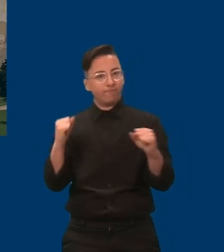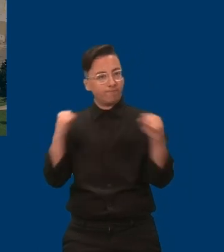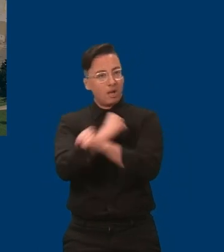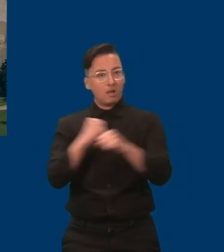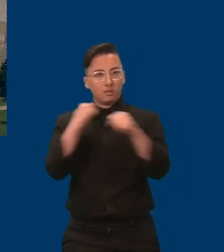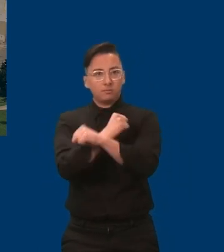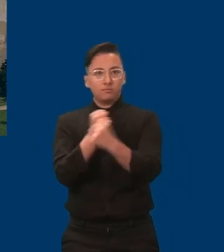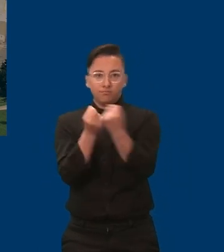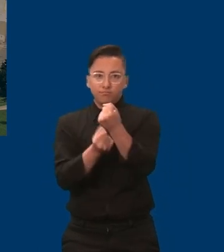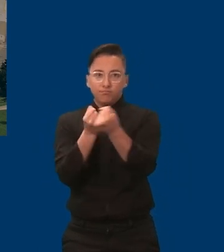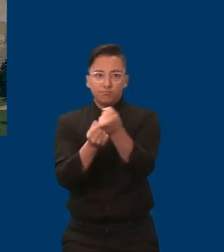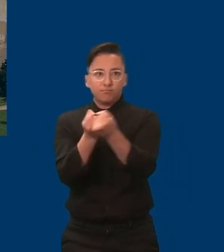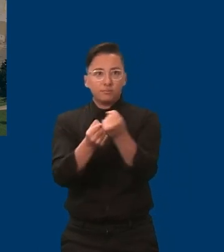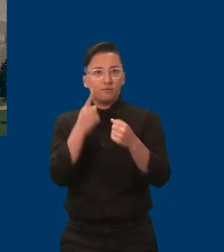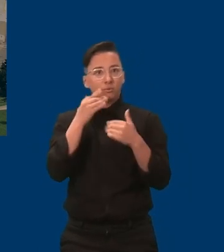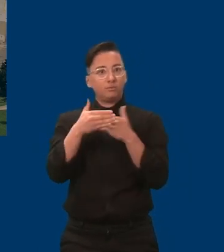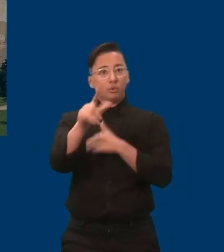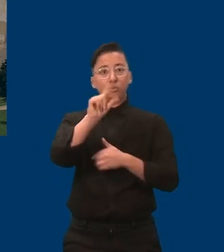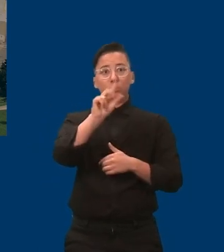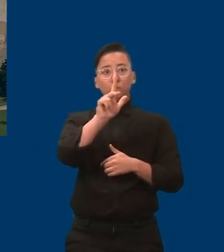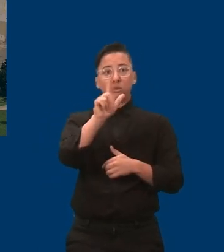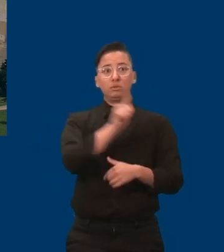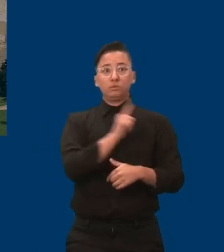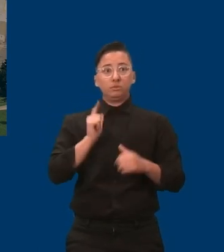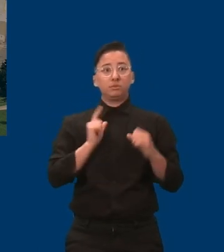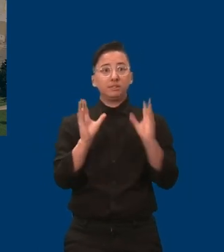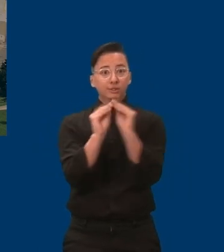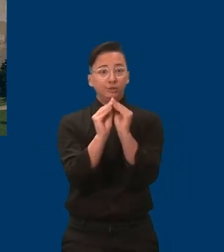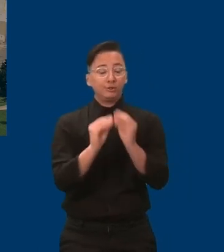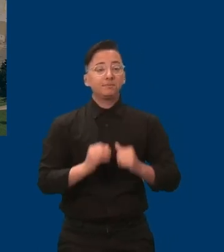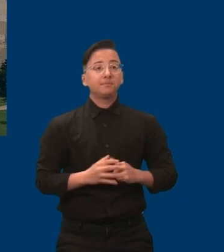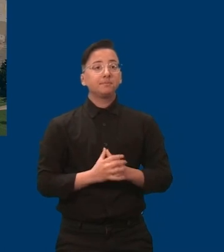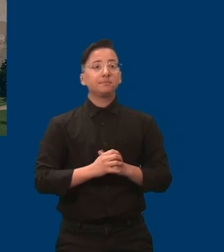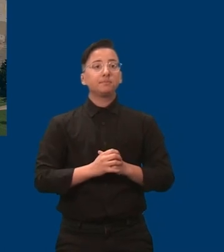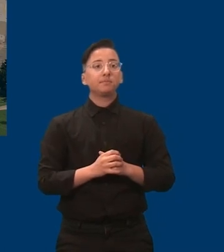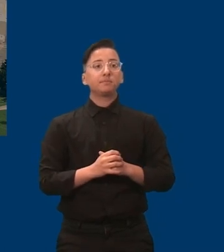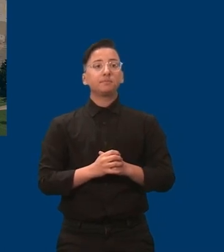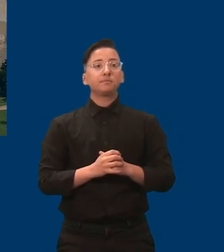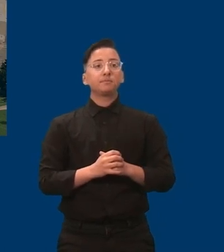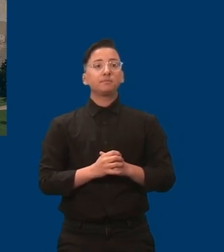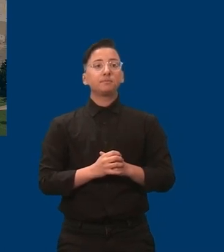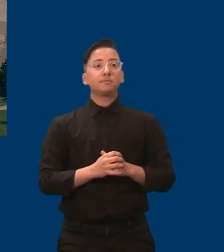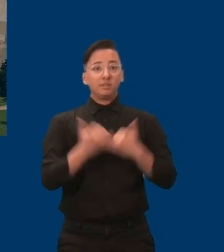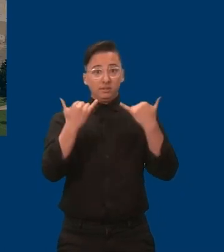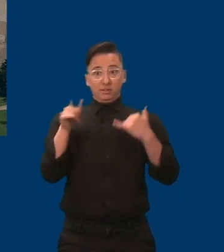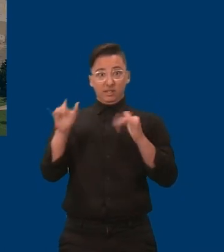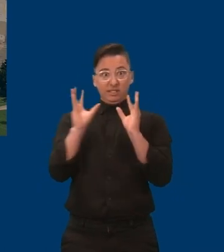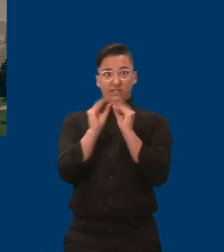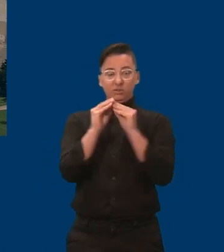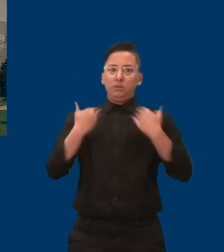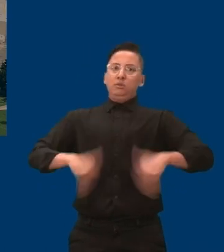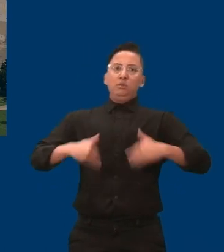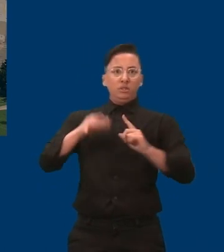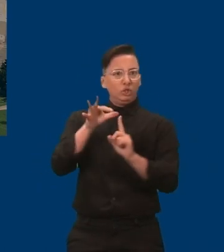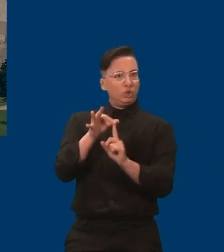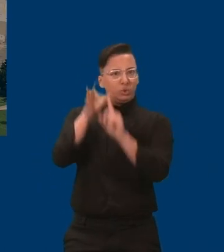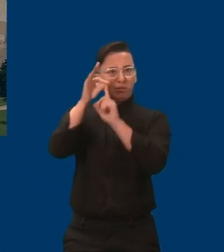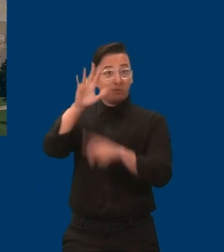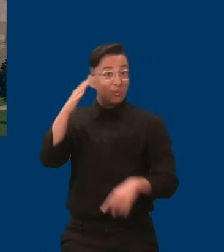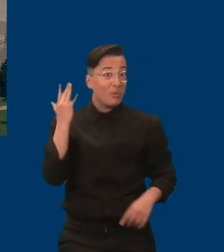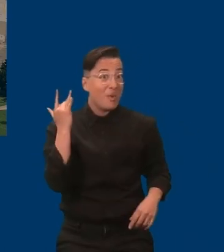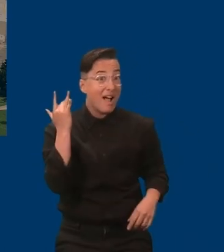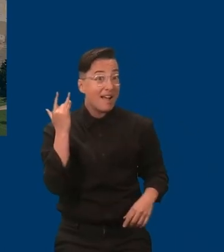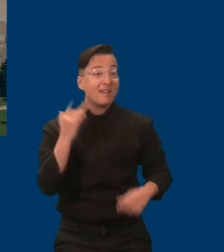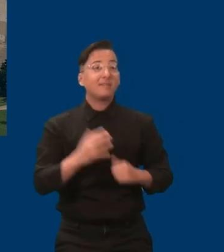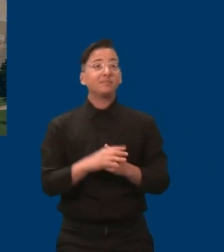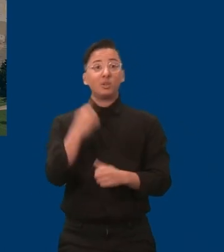The 2023 legislative session will be historic in many ways. For example, the legislature will be